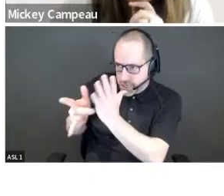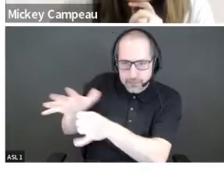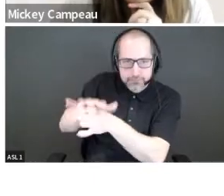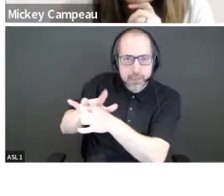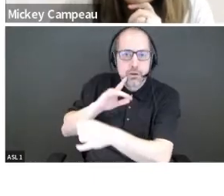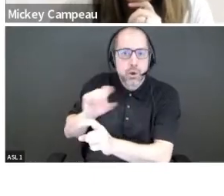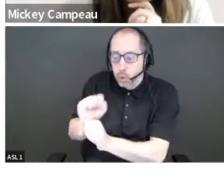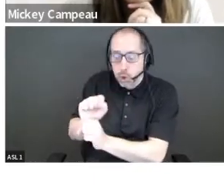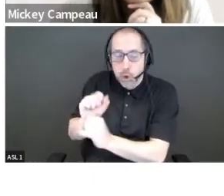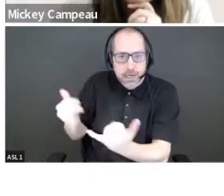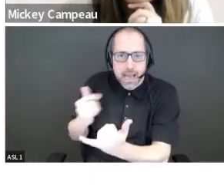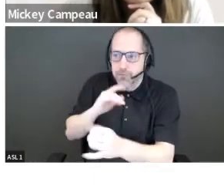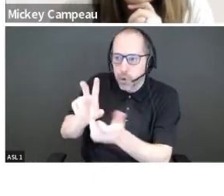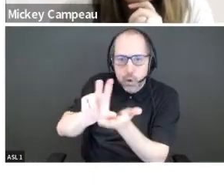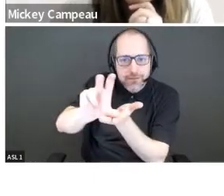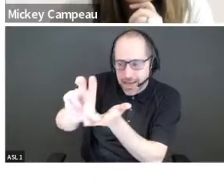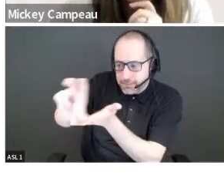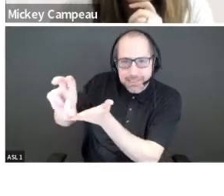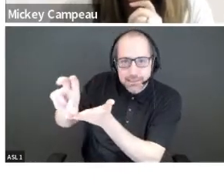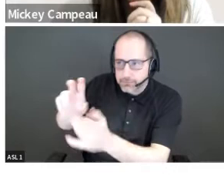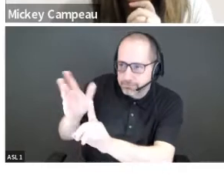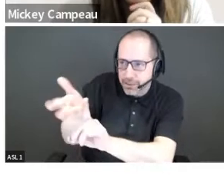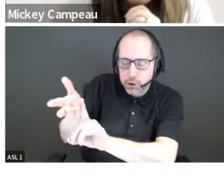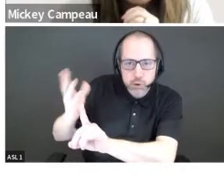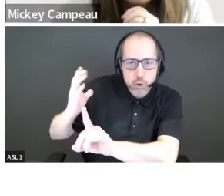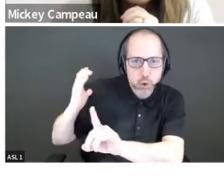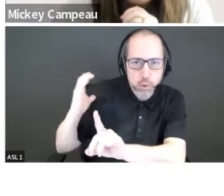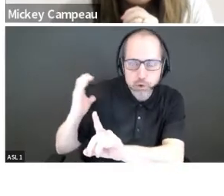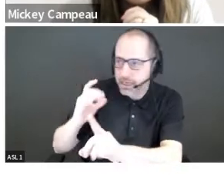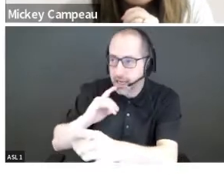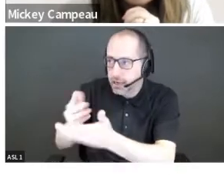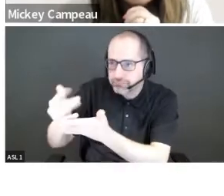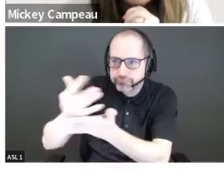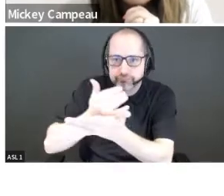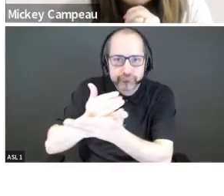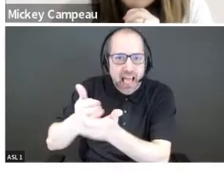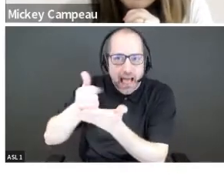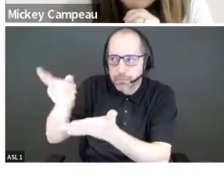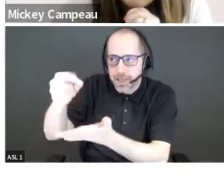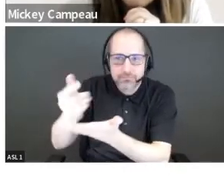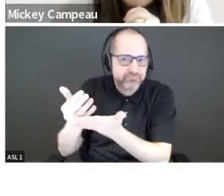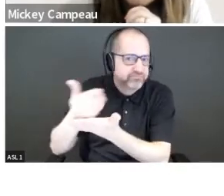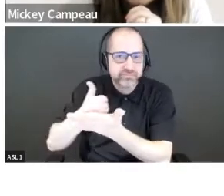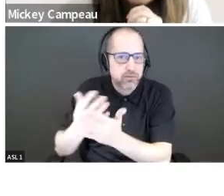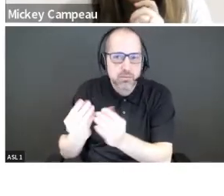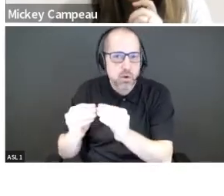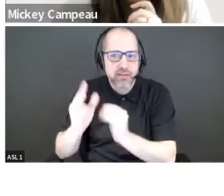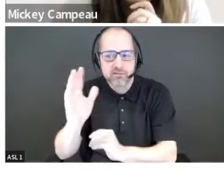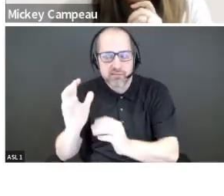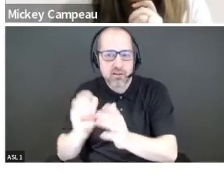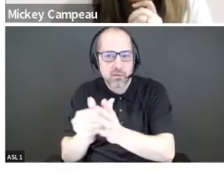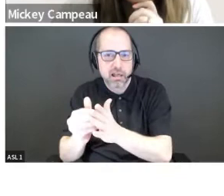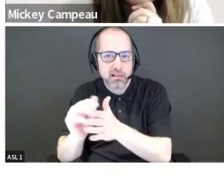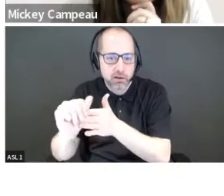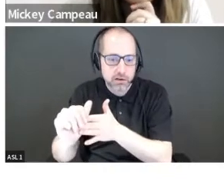pitch coach and over the last decade has helped companies raise more than $500 million. She is an angel investor as well, and she coaches